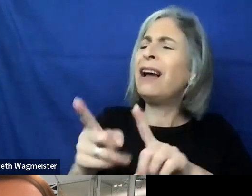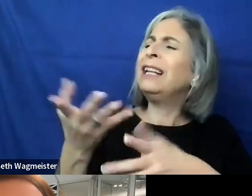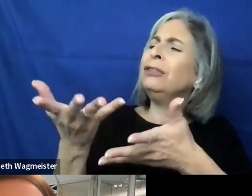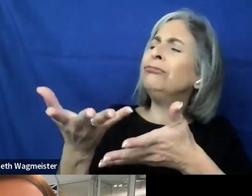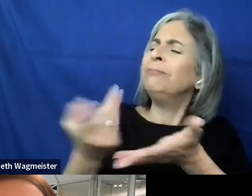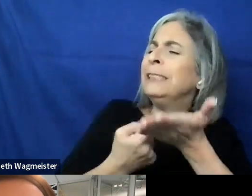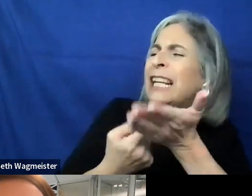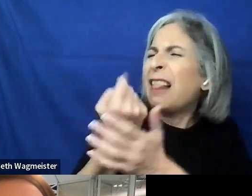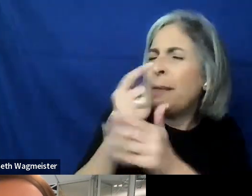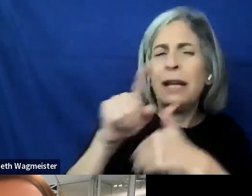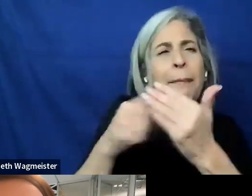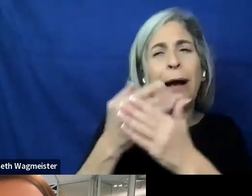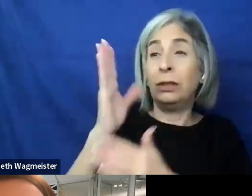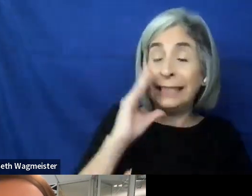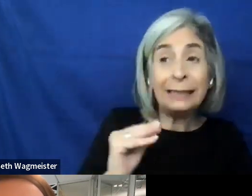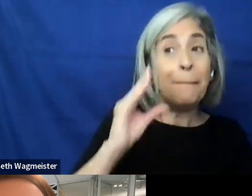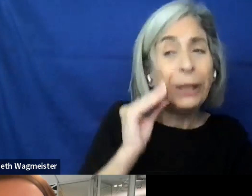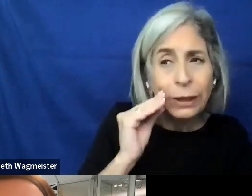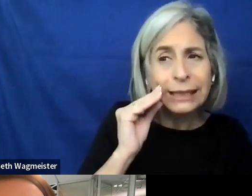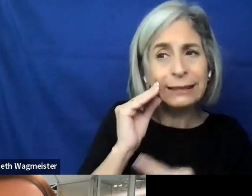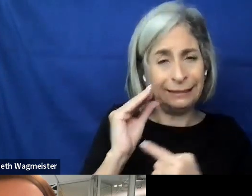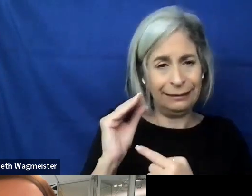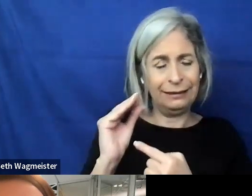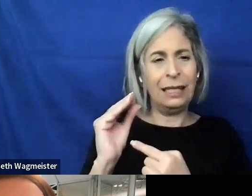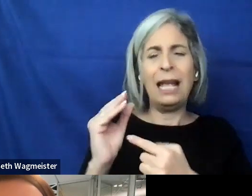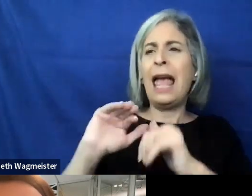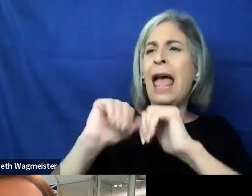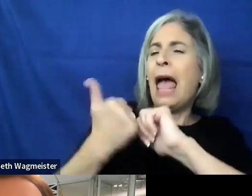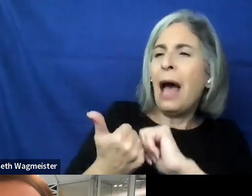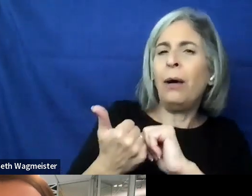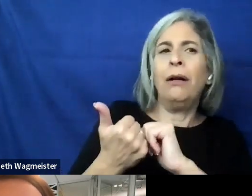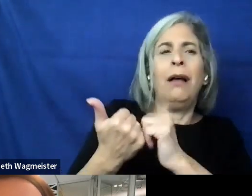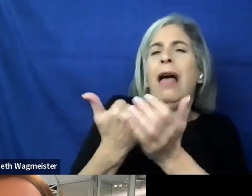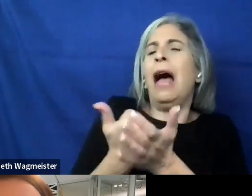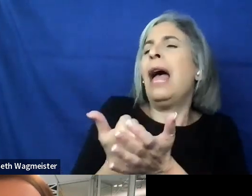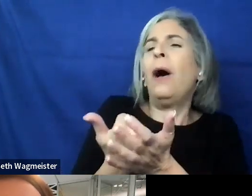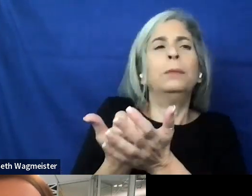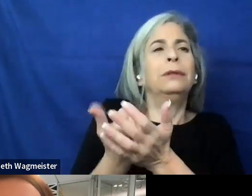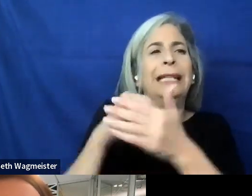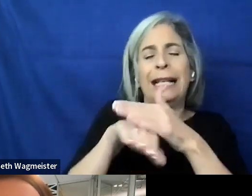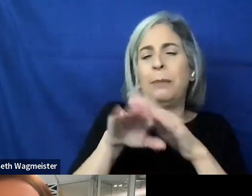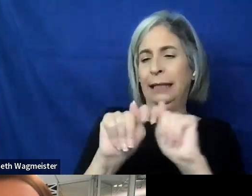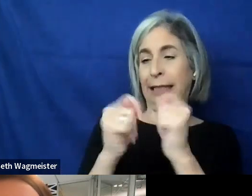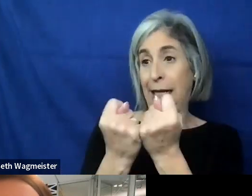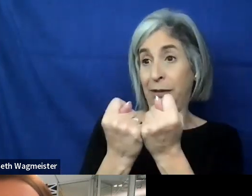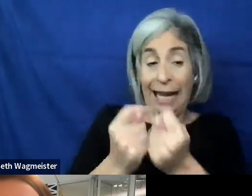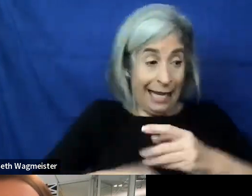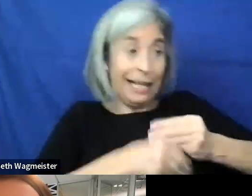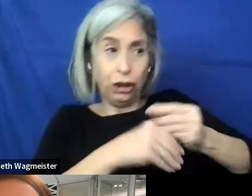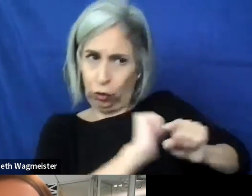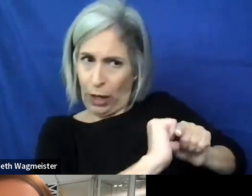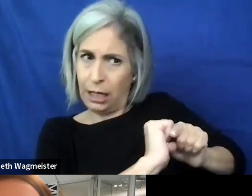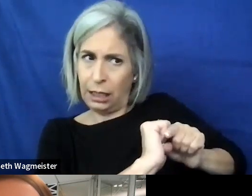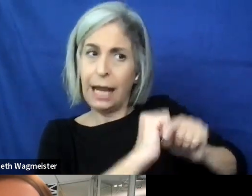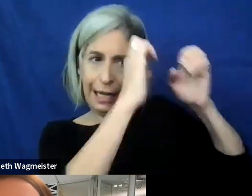about how experiential knowledge helps accessibility teams in addition to training or